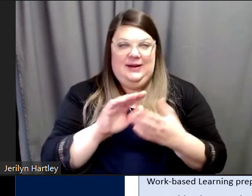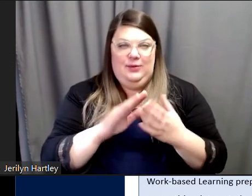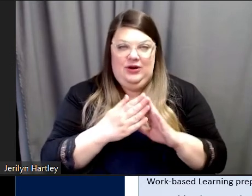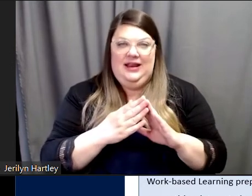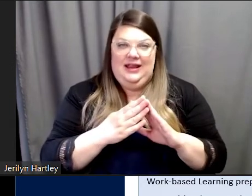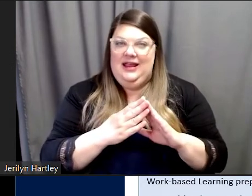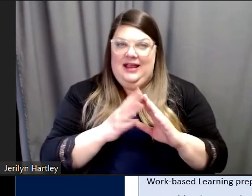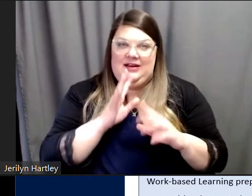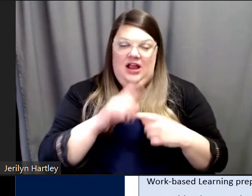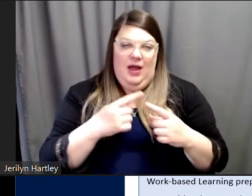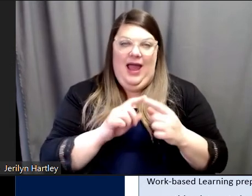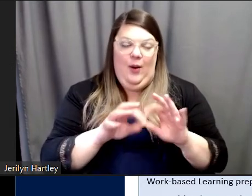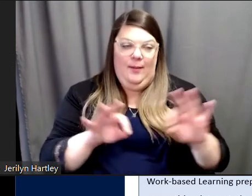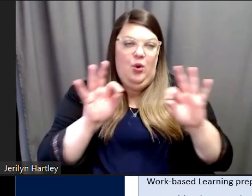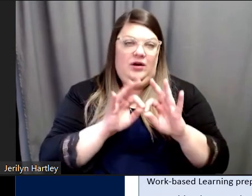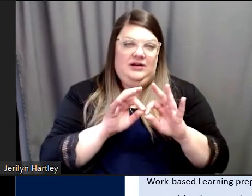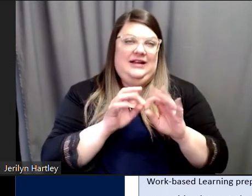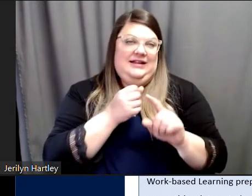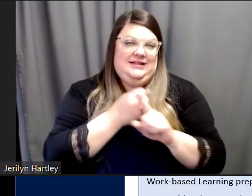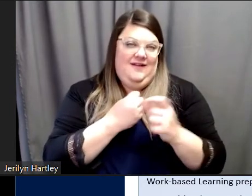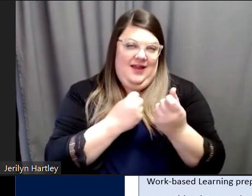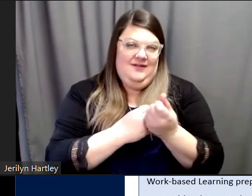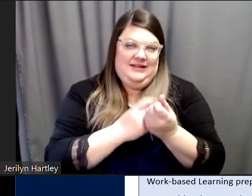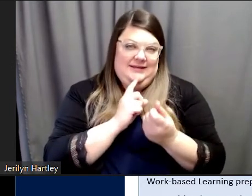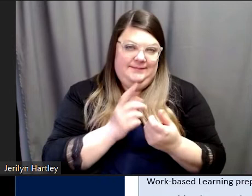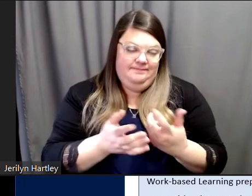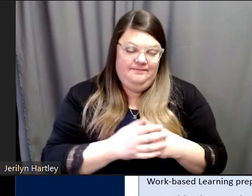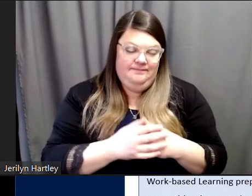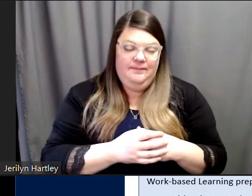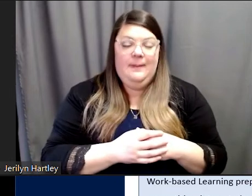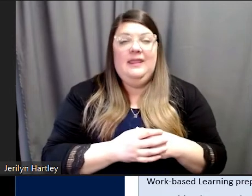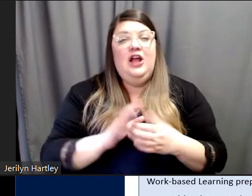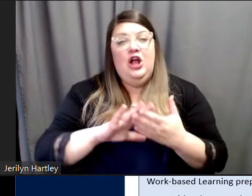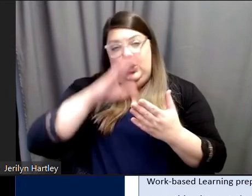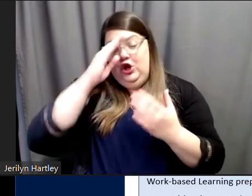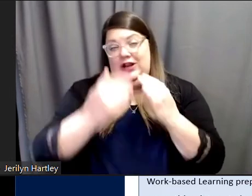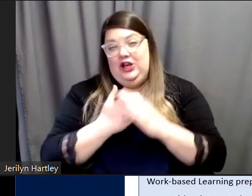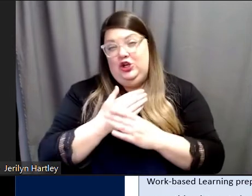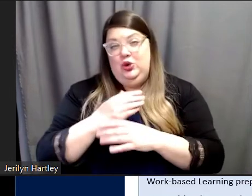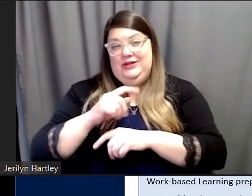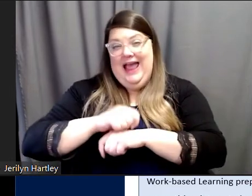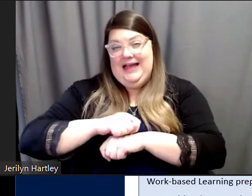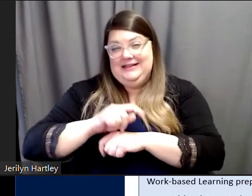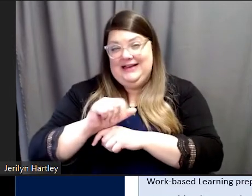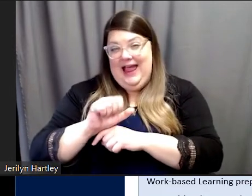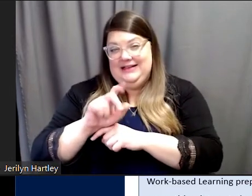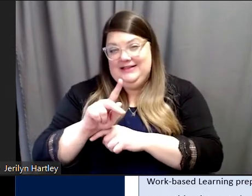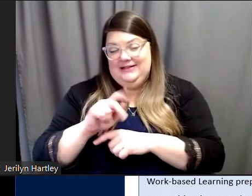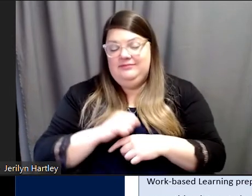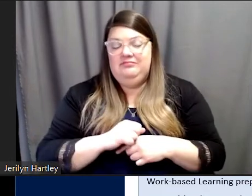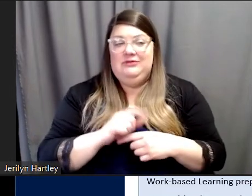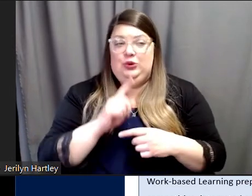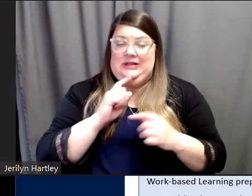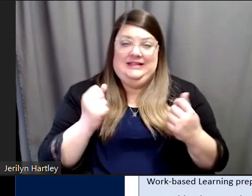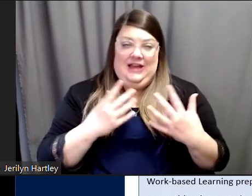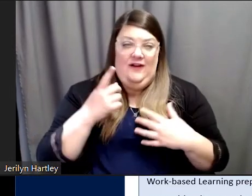-advocacy is. And then learning new tasks, so getting outside of their comfort zone. That was also really scary. And knowing